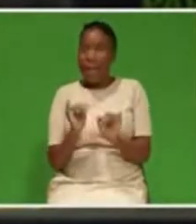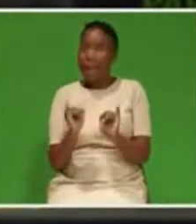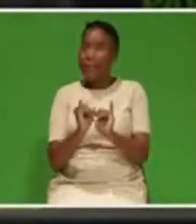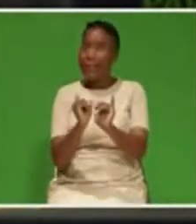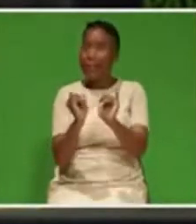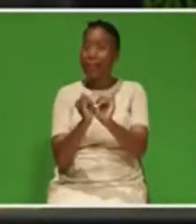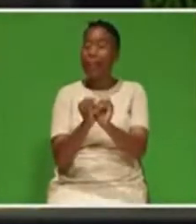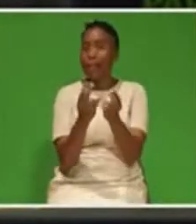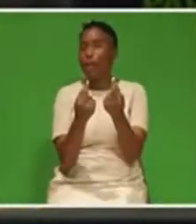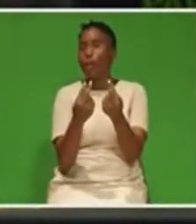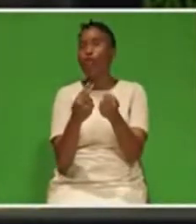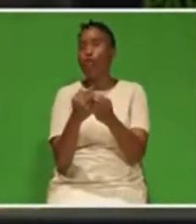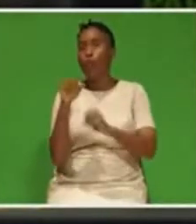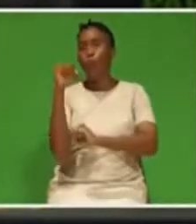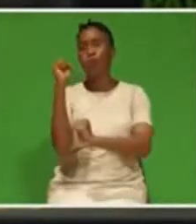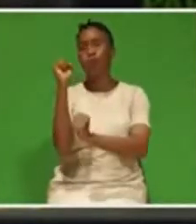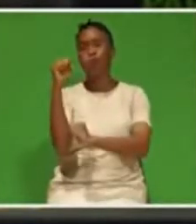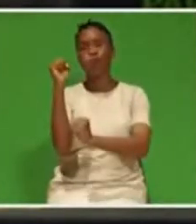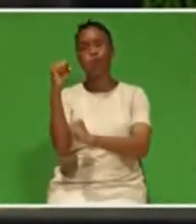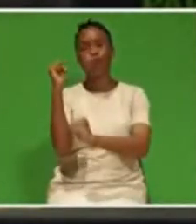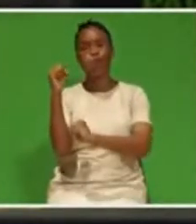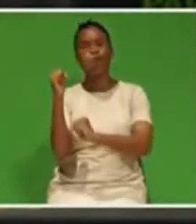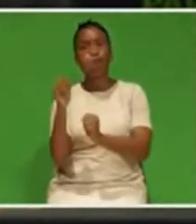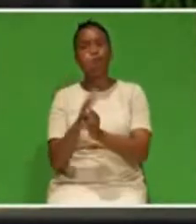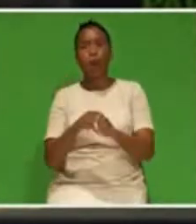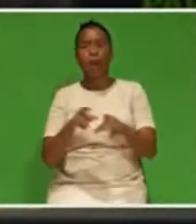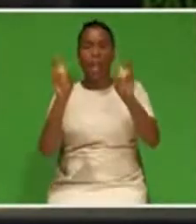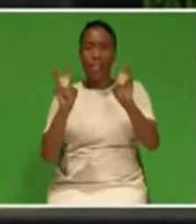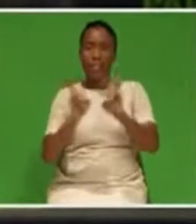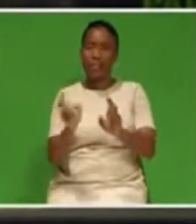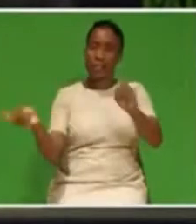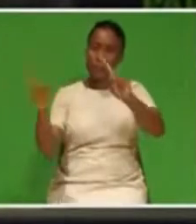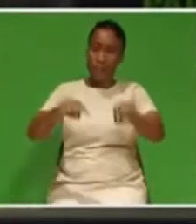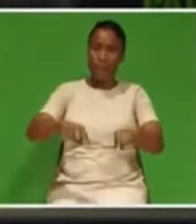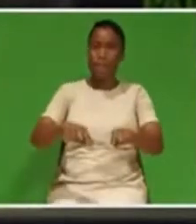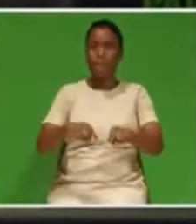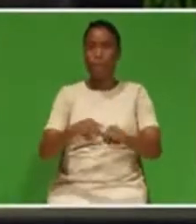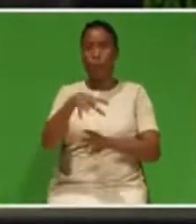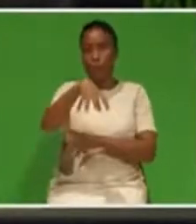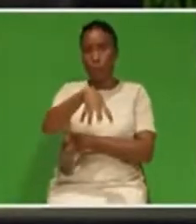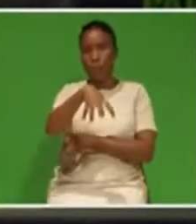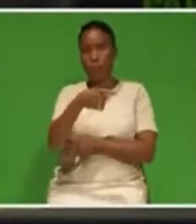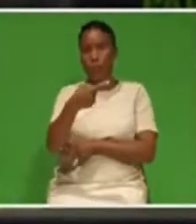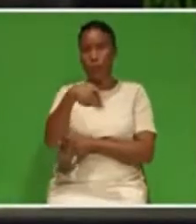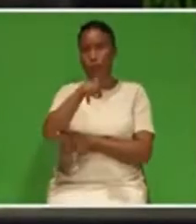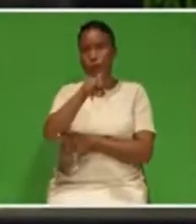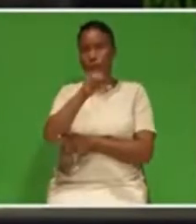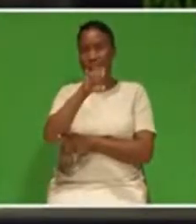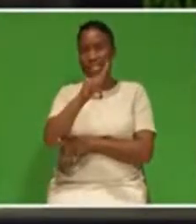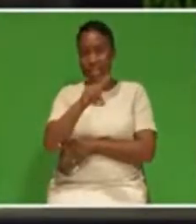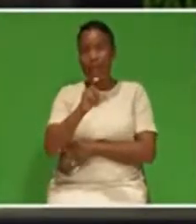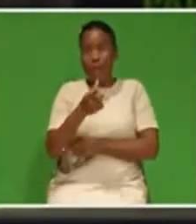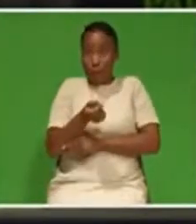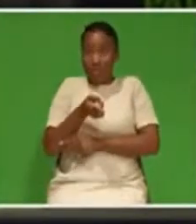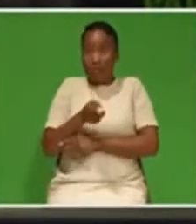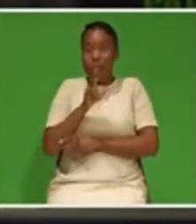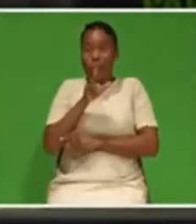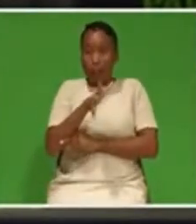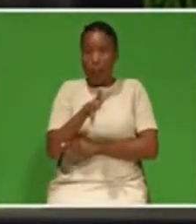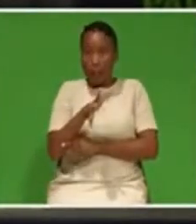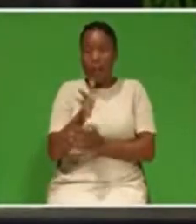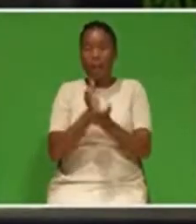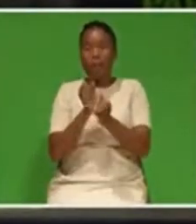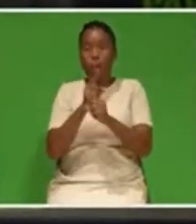new generation capacity onto the grid. And we will use it to ensure continuity in the